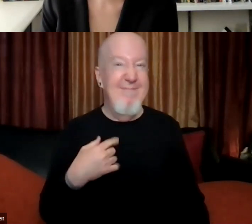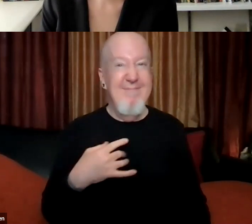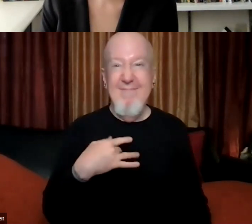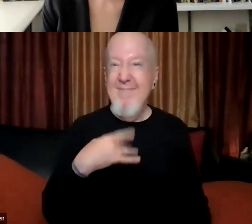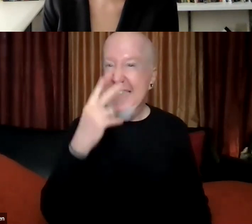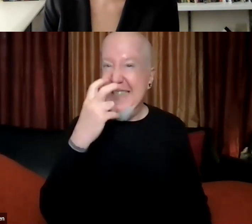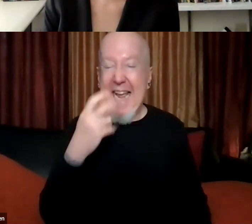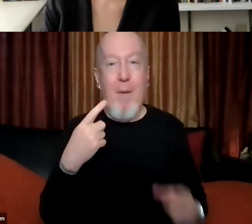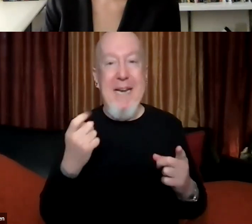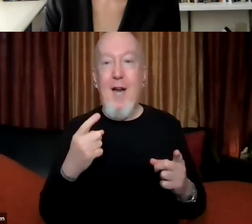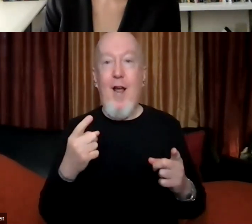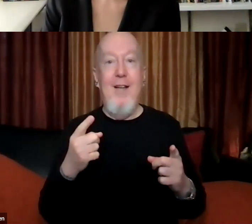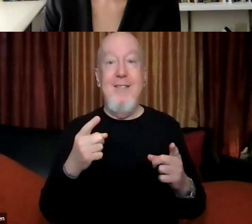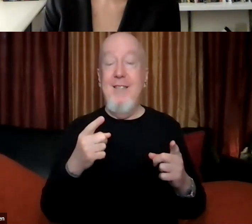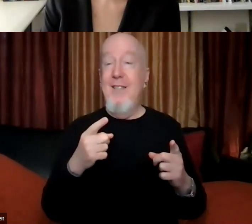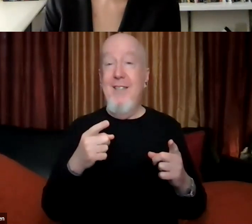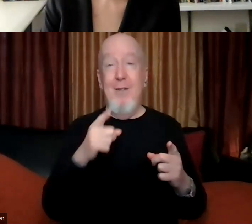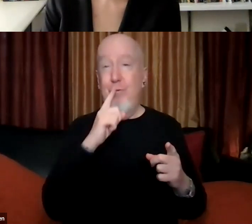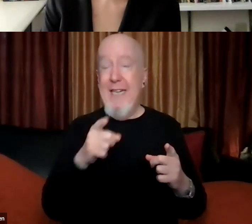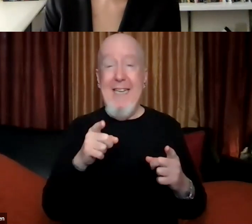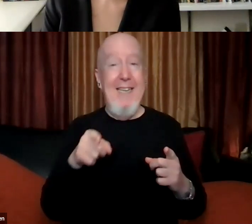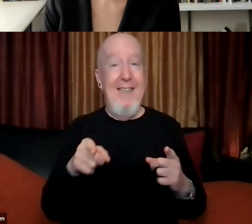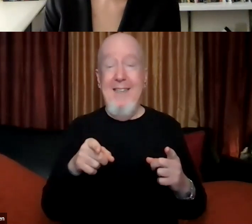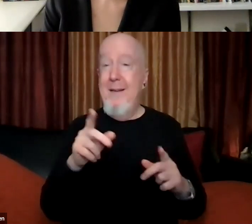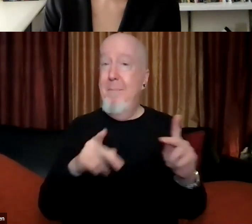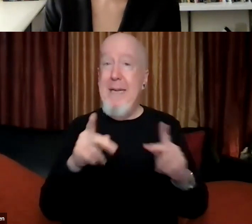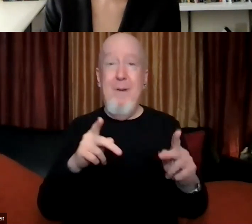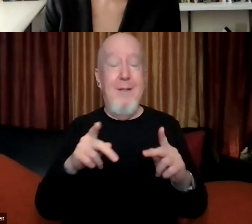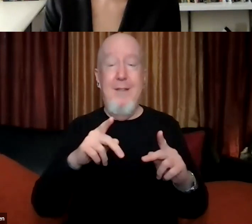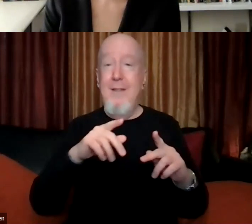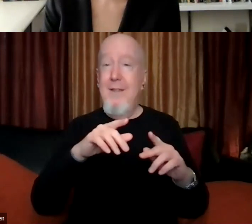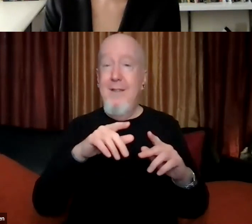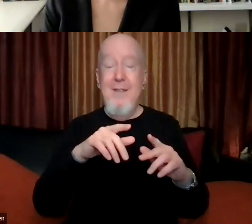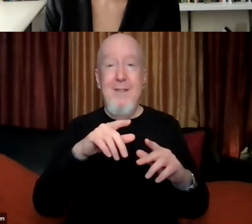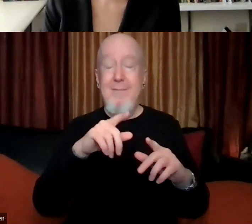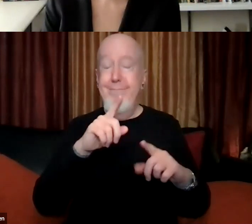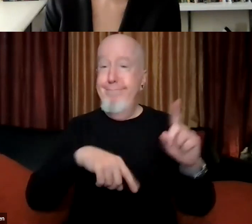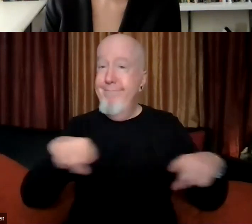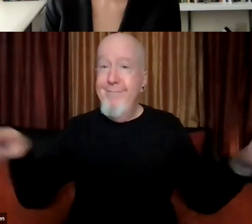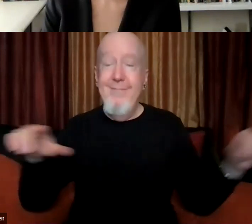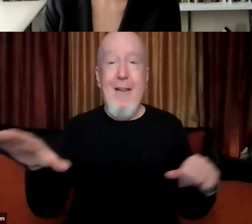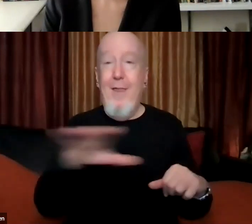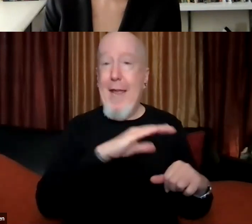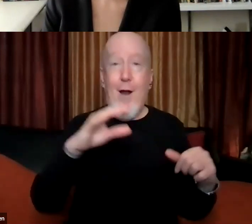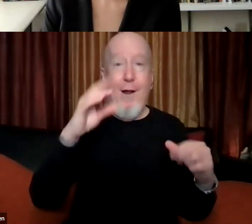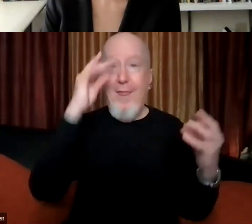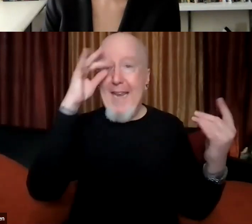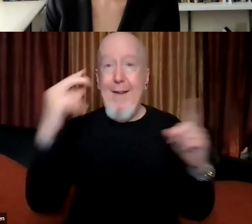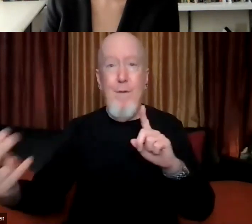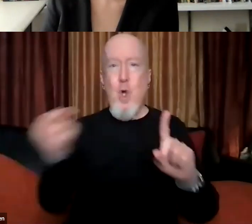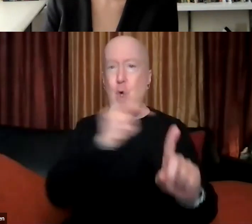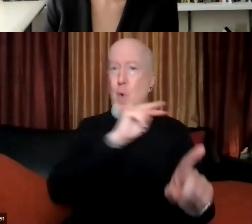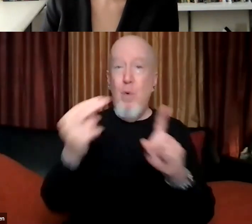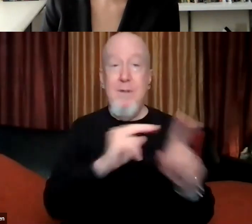of peoples and viewpoints that I don't think any one memorial will please